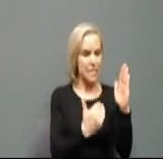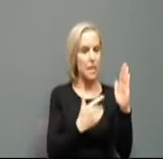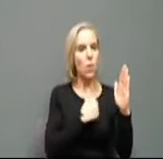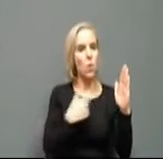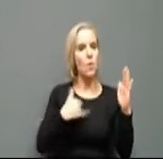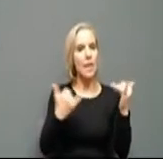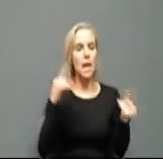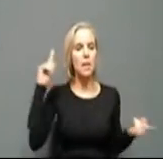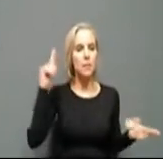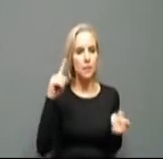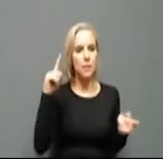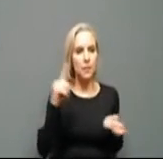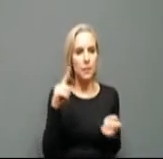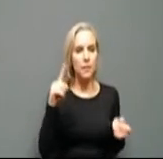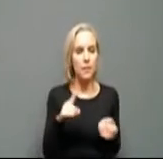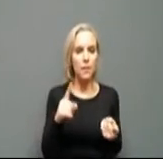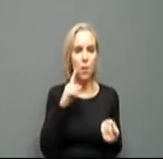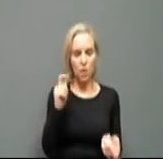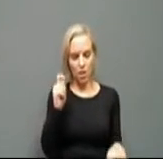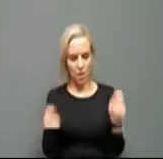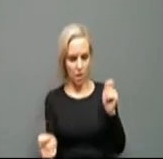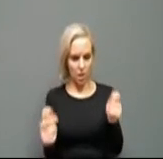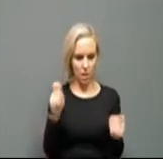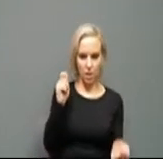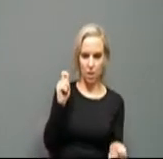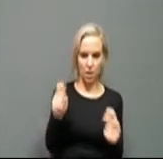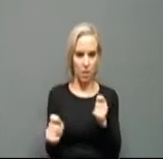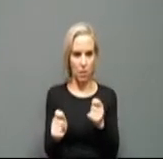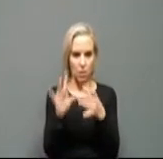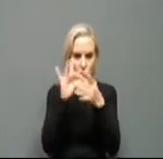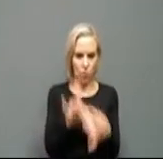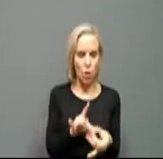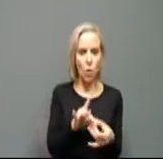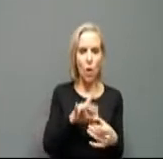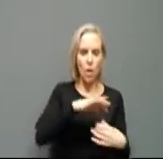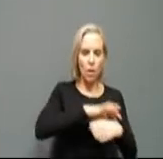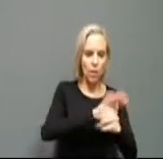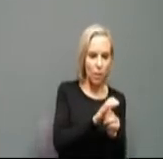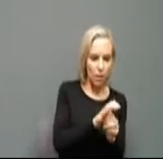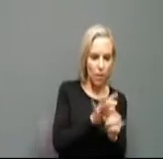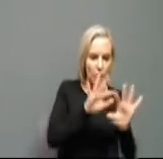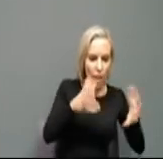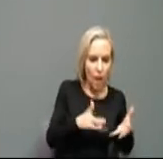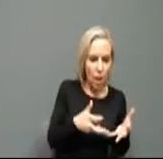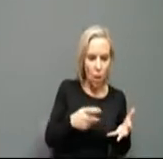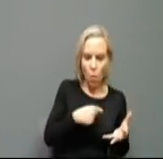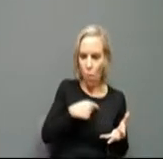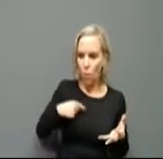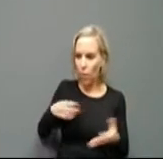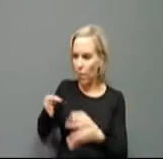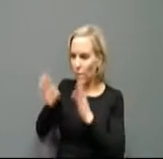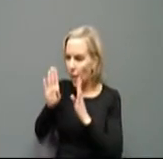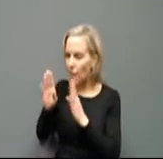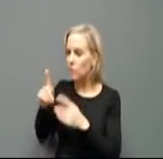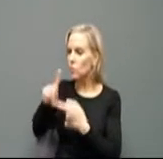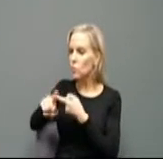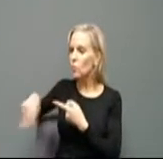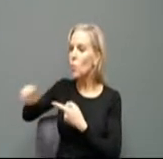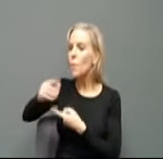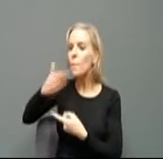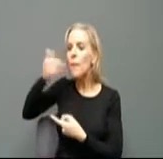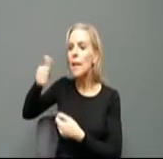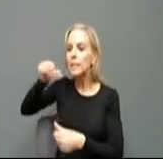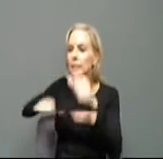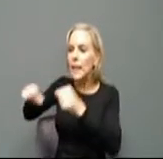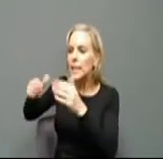what's going on with the virus, listening to the best science available. And so that's what we are going to